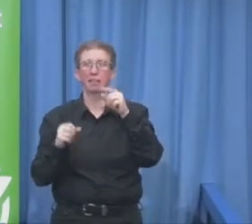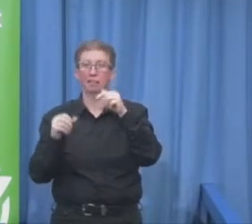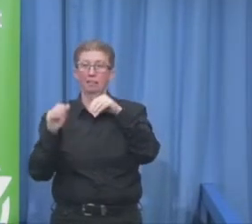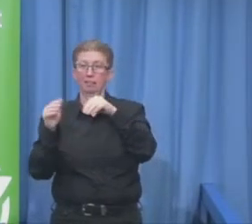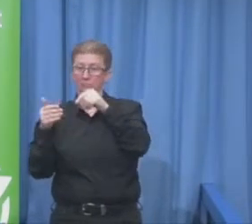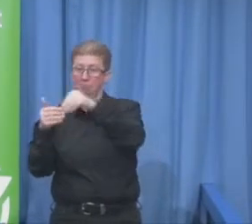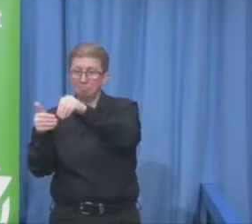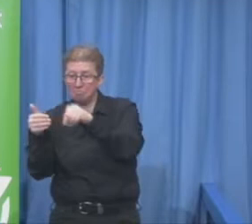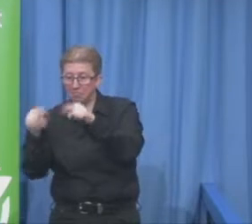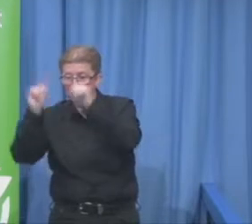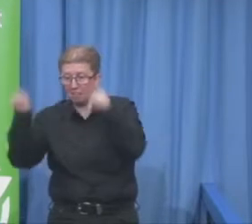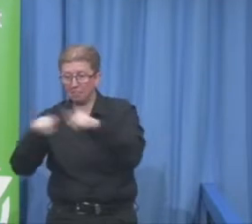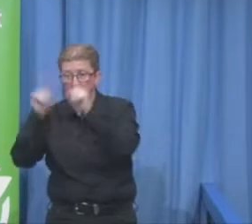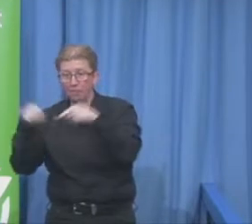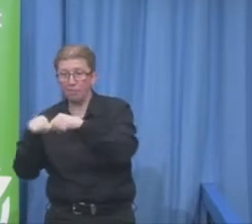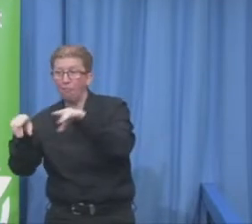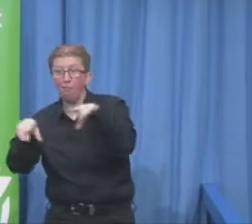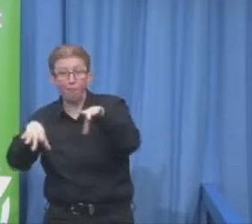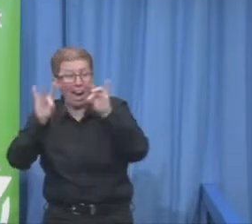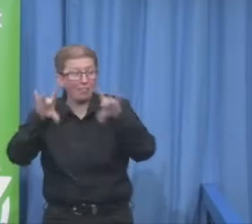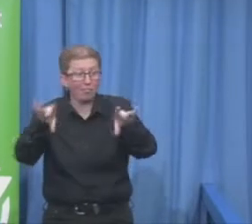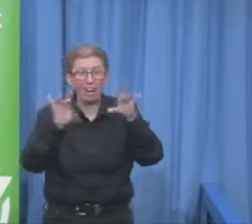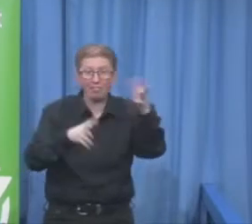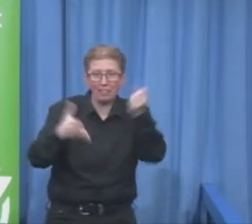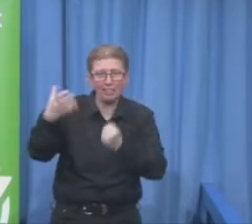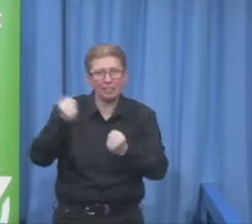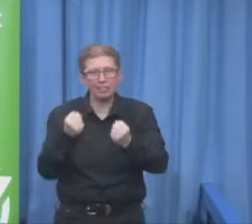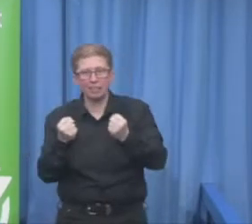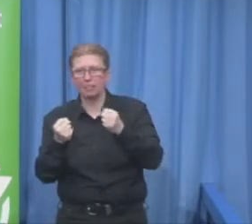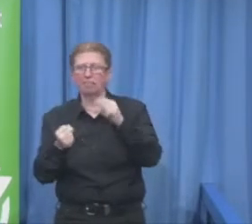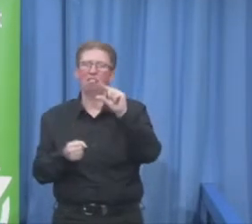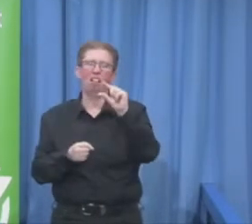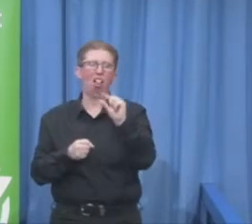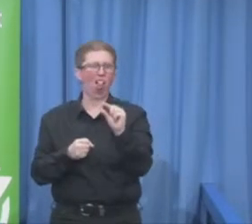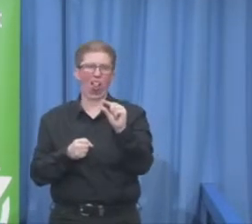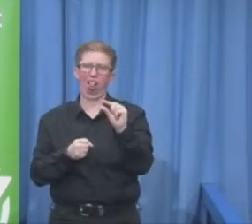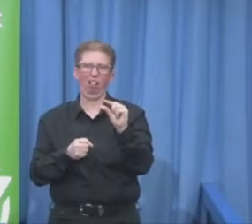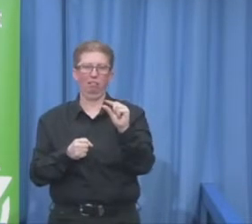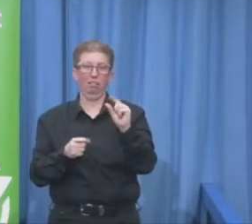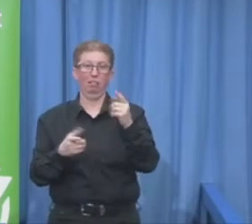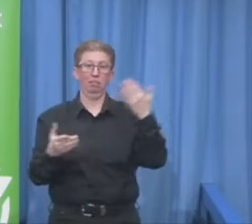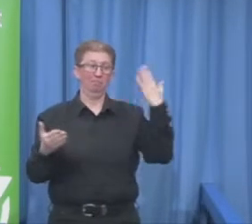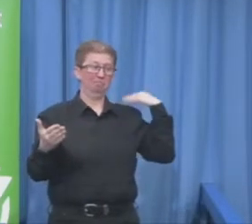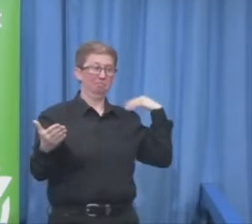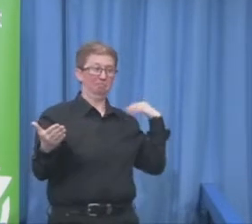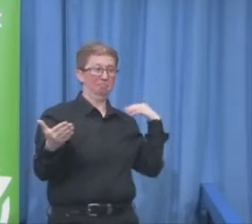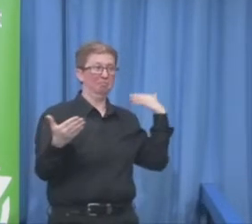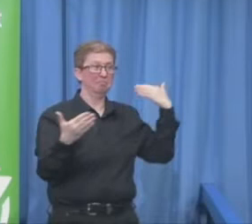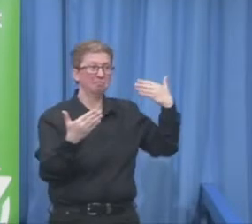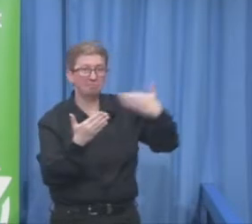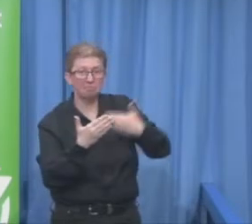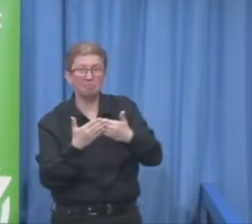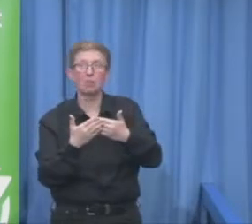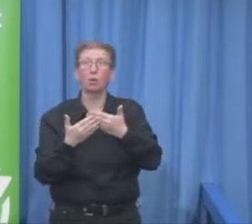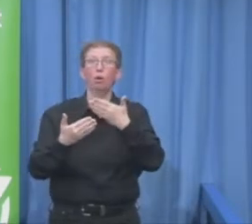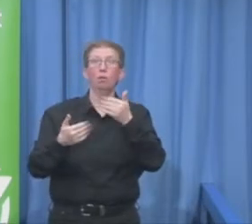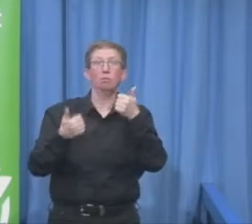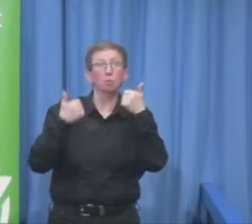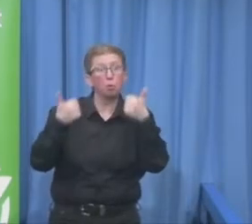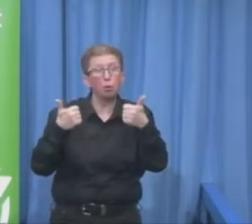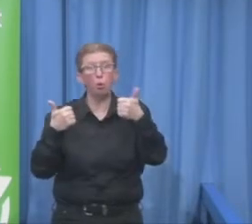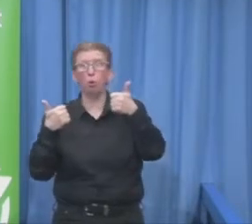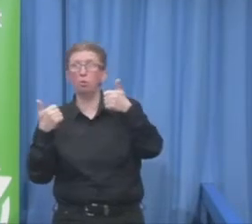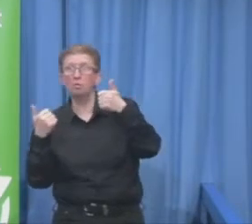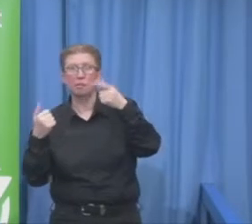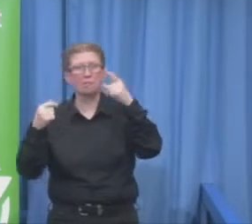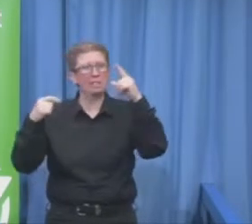year again so there's a huge something we all need to work on to do this